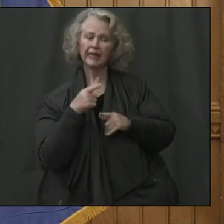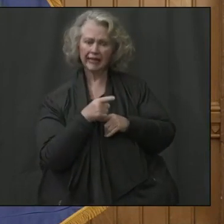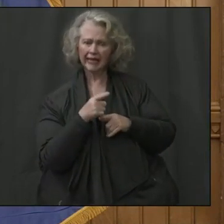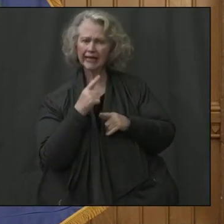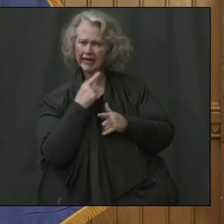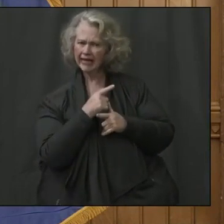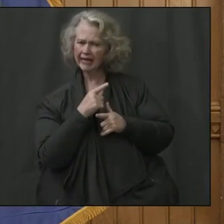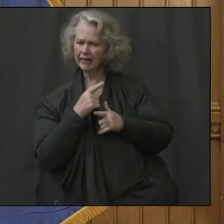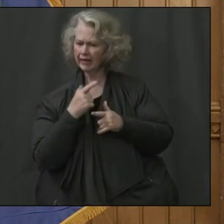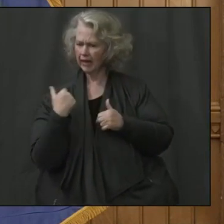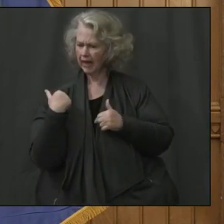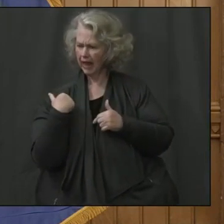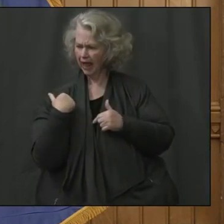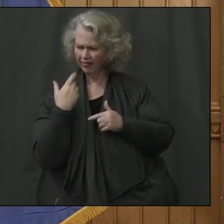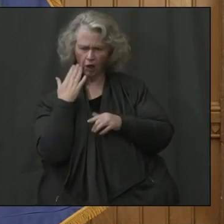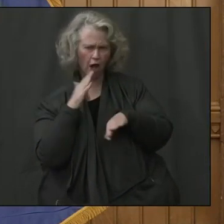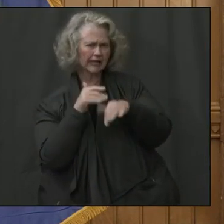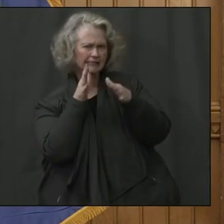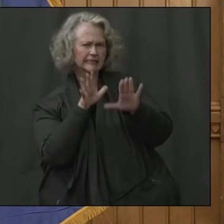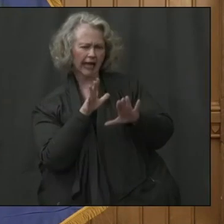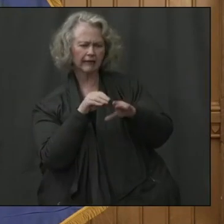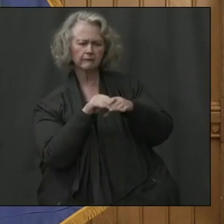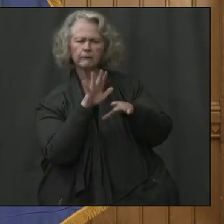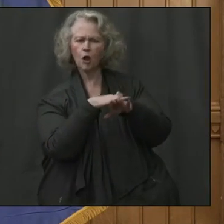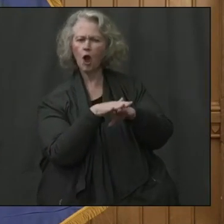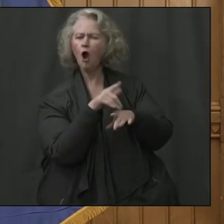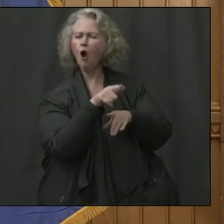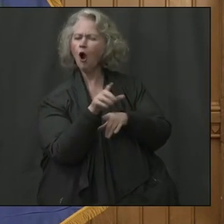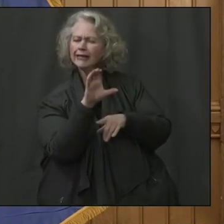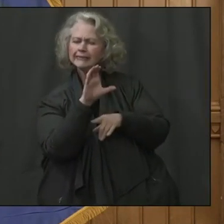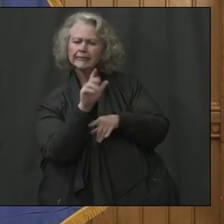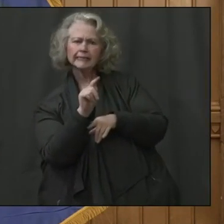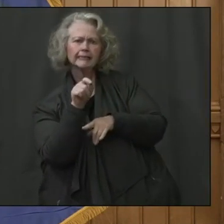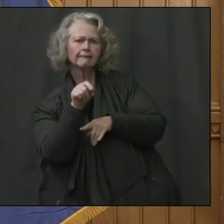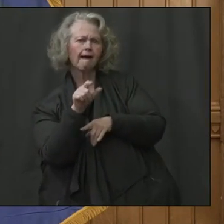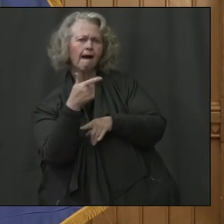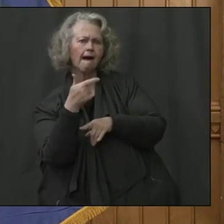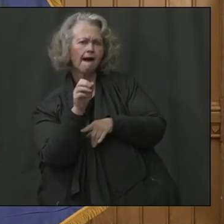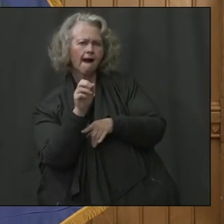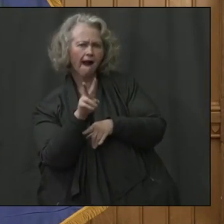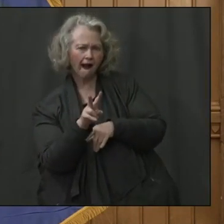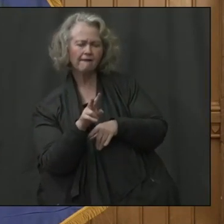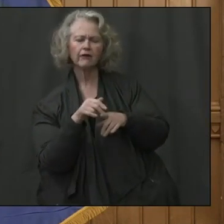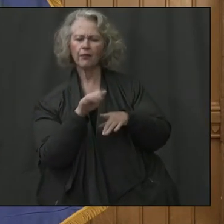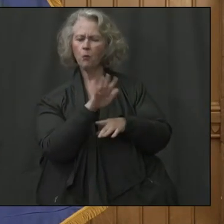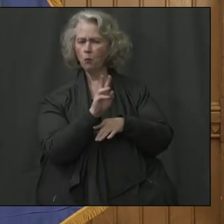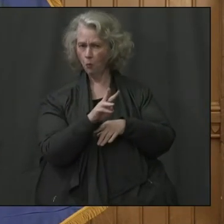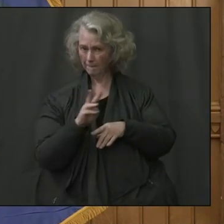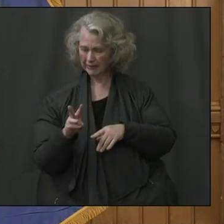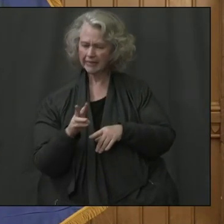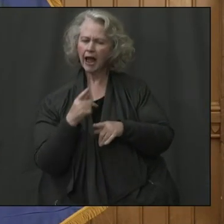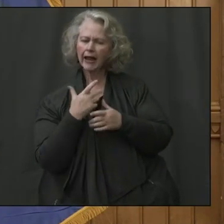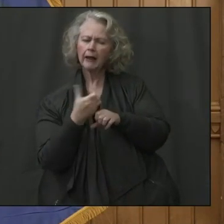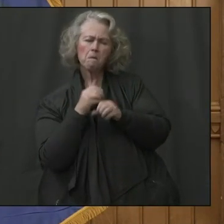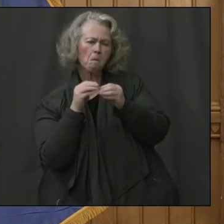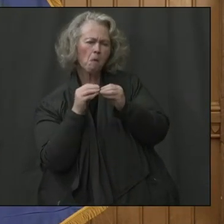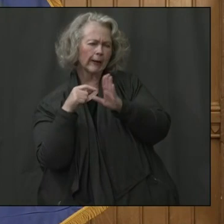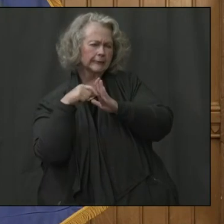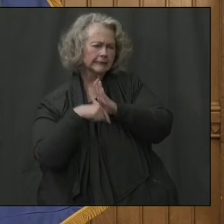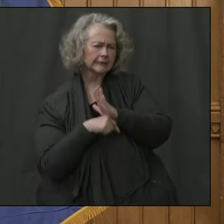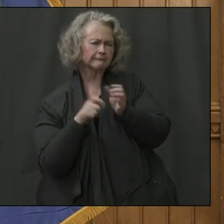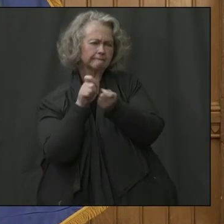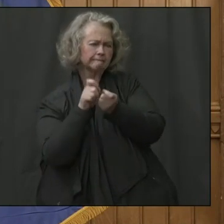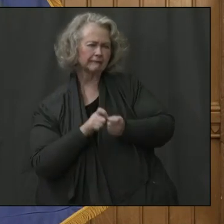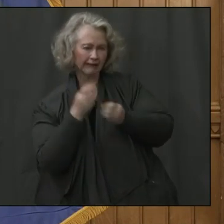You can also go to ct.gov or go to, um, the, um, DECD website to get information. Tomorrow,